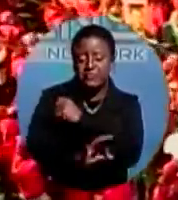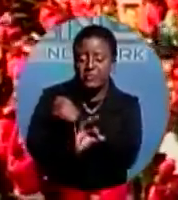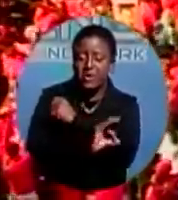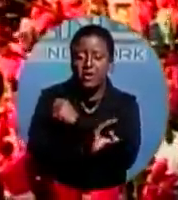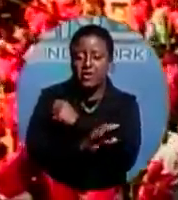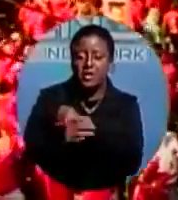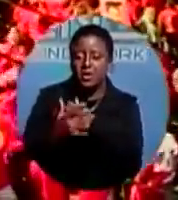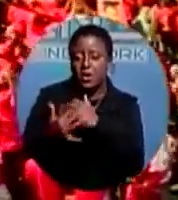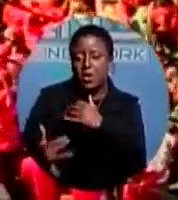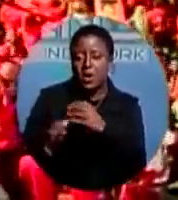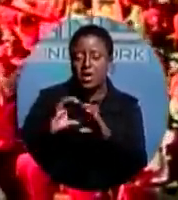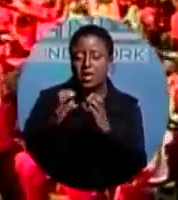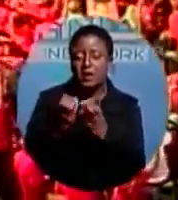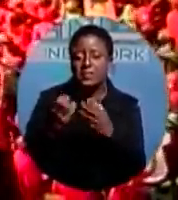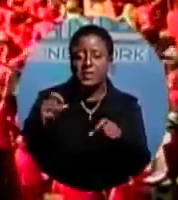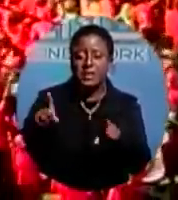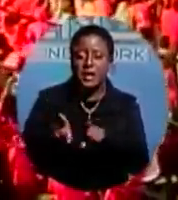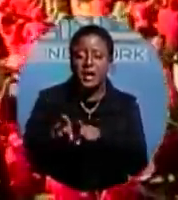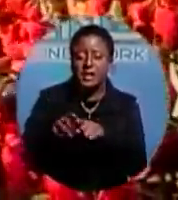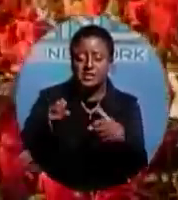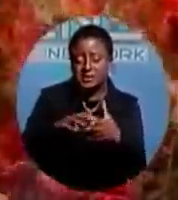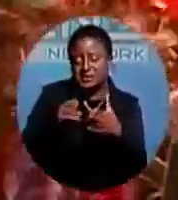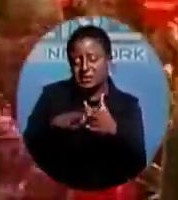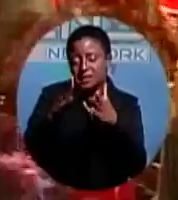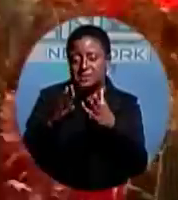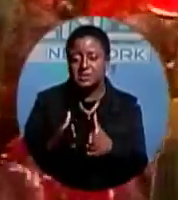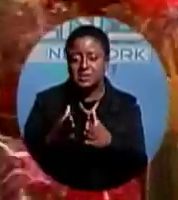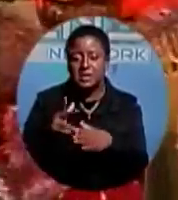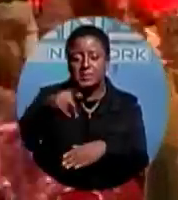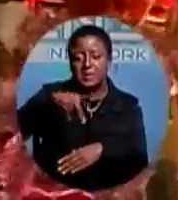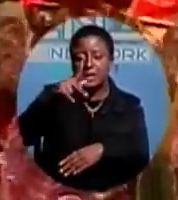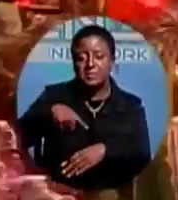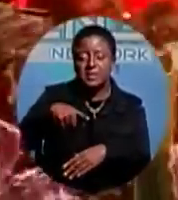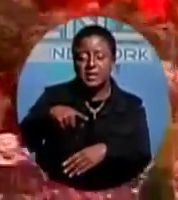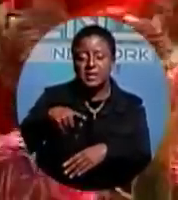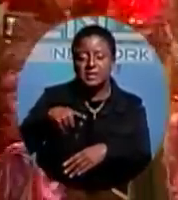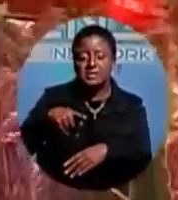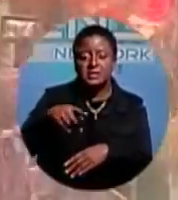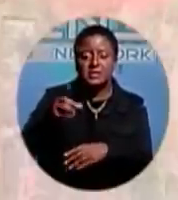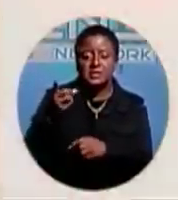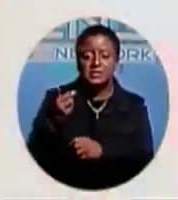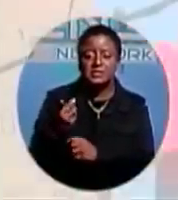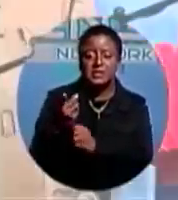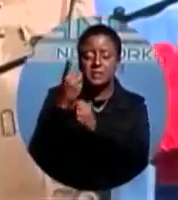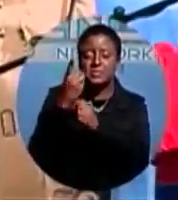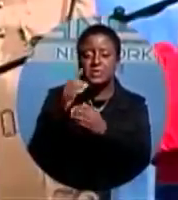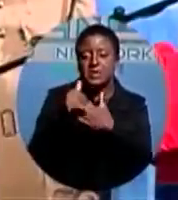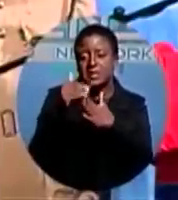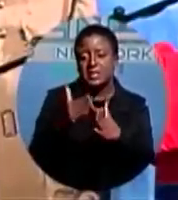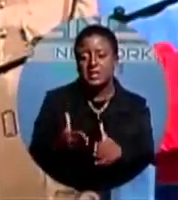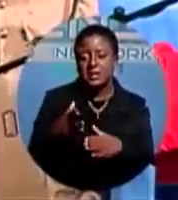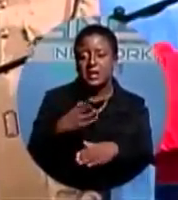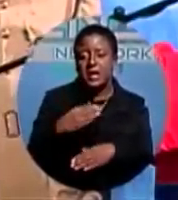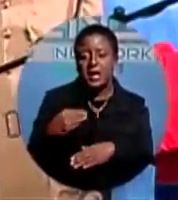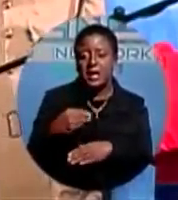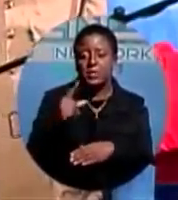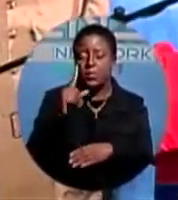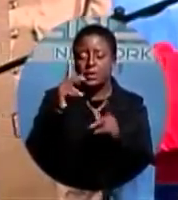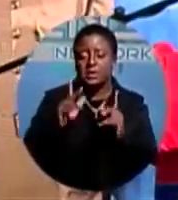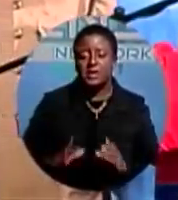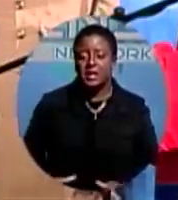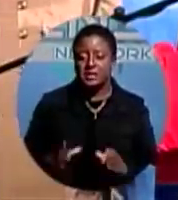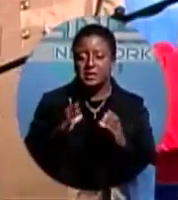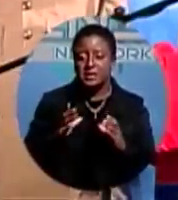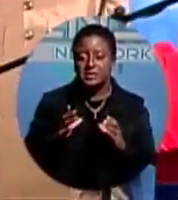in Bahamian waters. Additionally, he says the PLP's deputy leader and one of its candidates, Jerome Gomez, are reportedly also involved with the company.